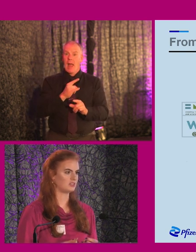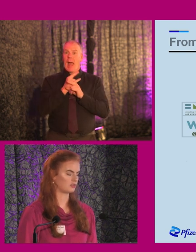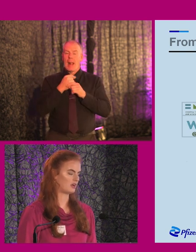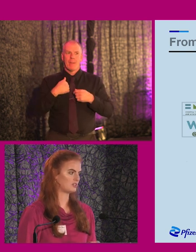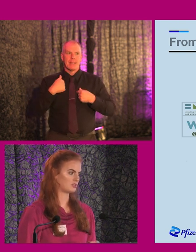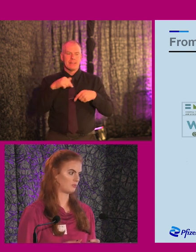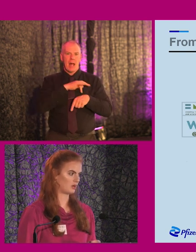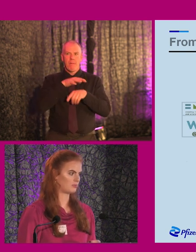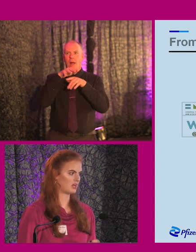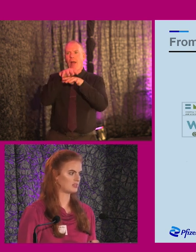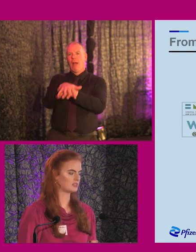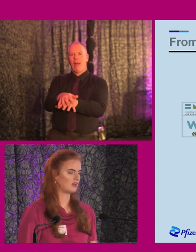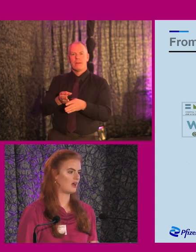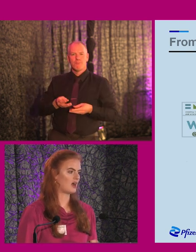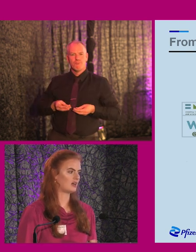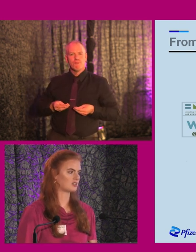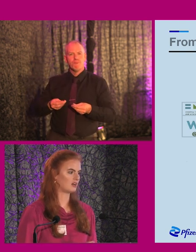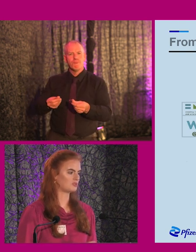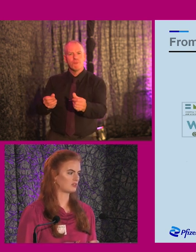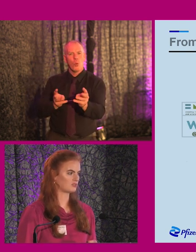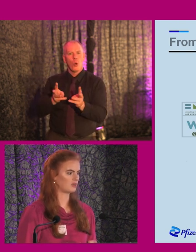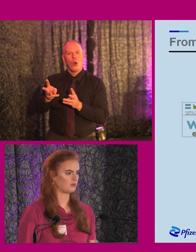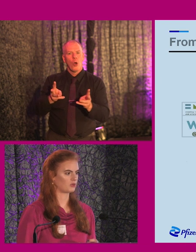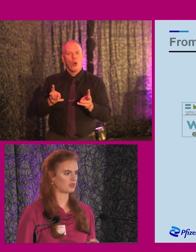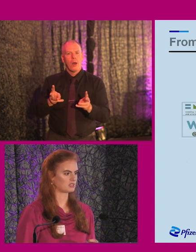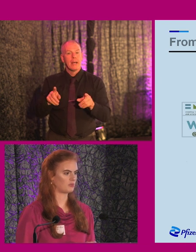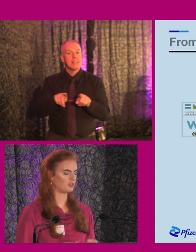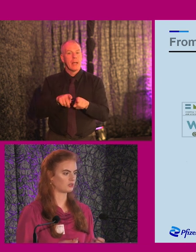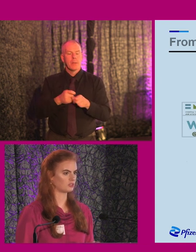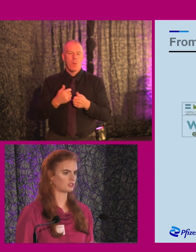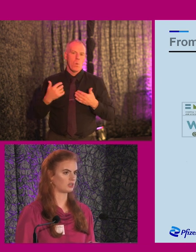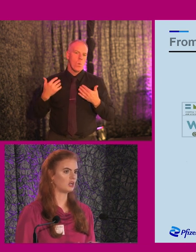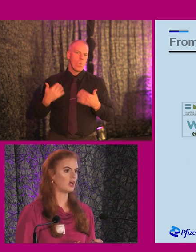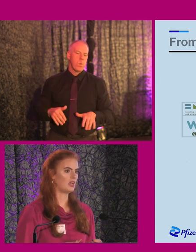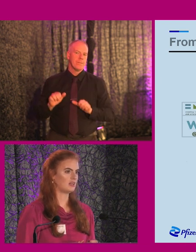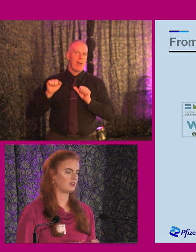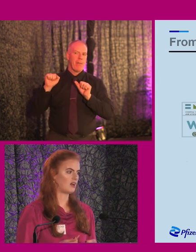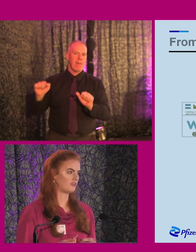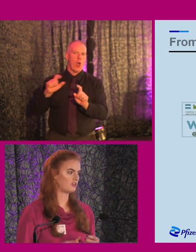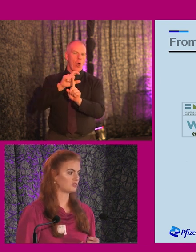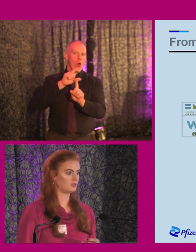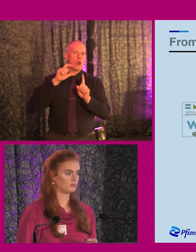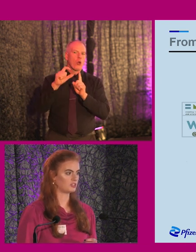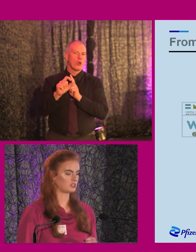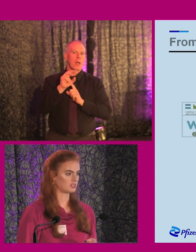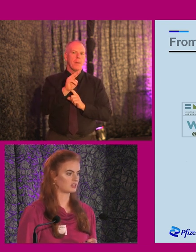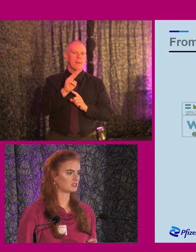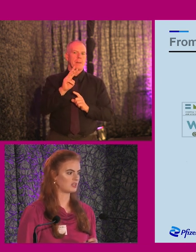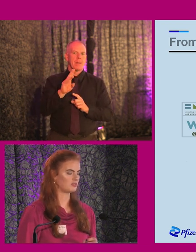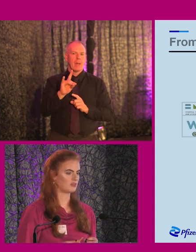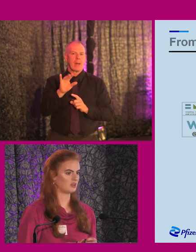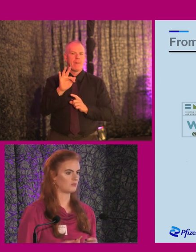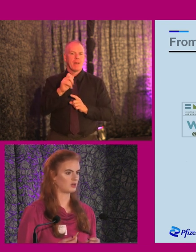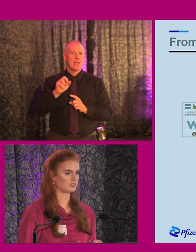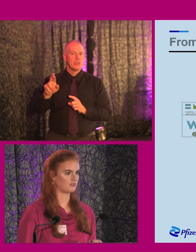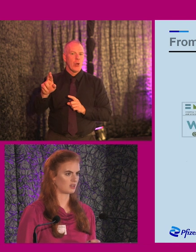to integrate into the workplace. And I was also very impressed by the culture in Pfizer Newbridge on site. It